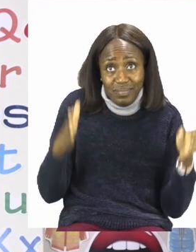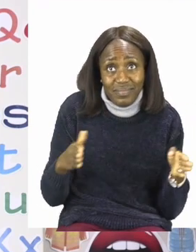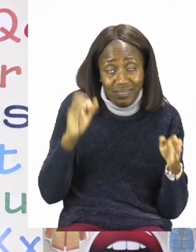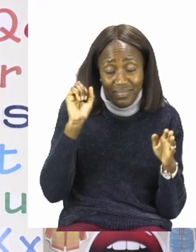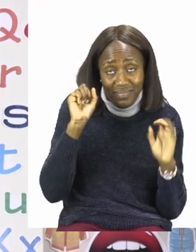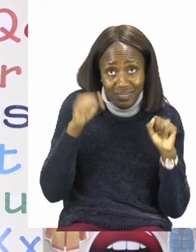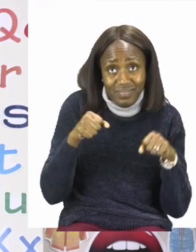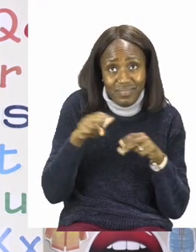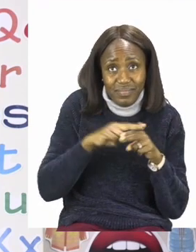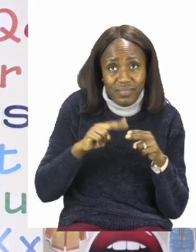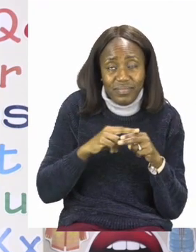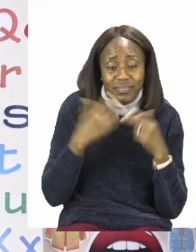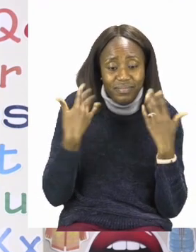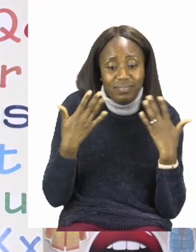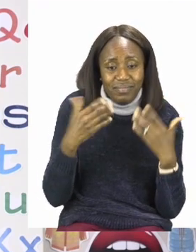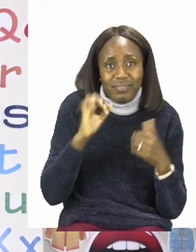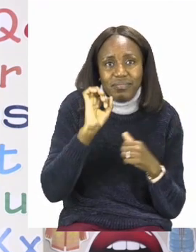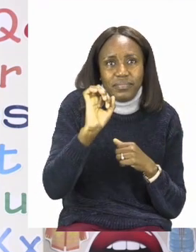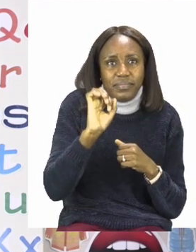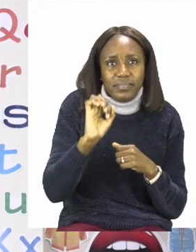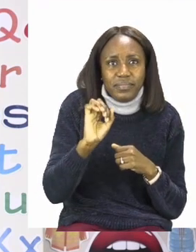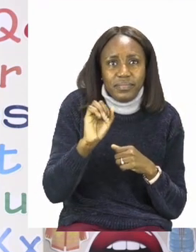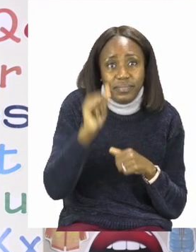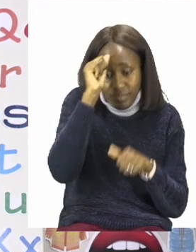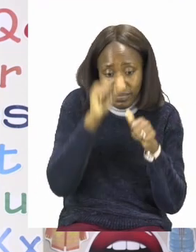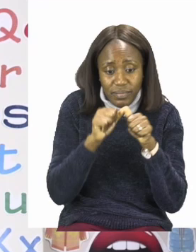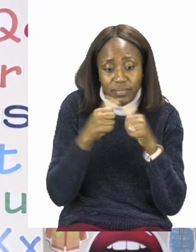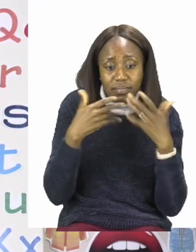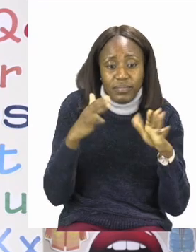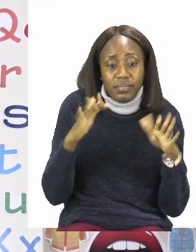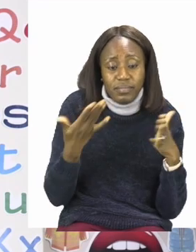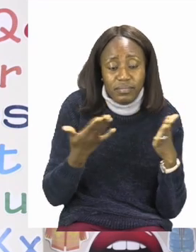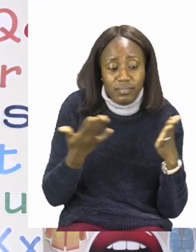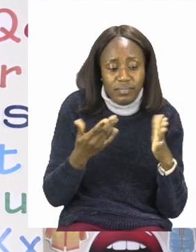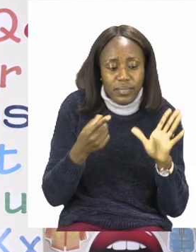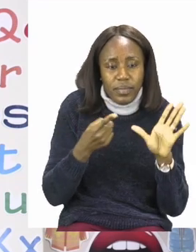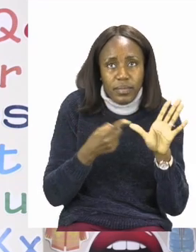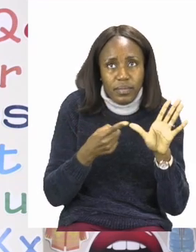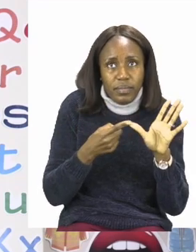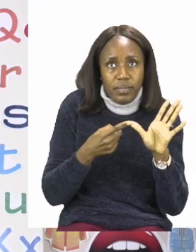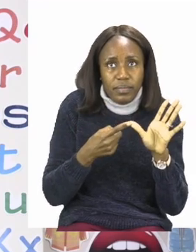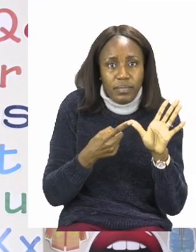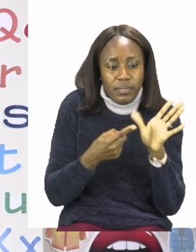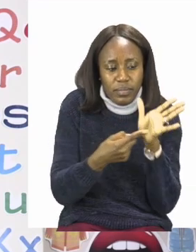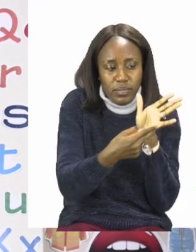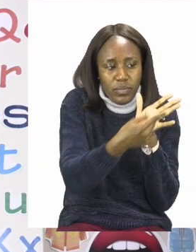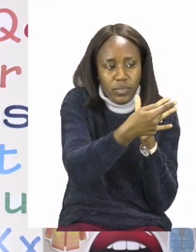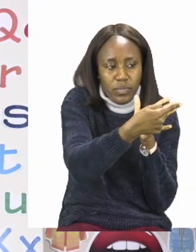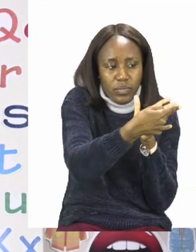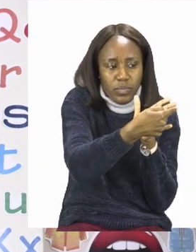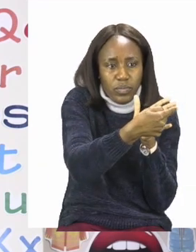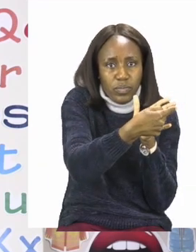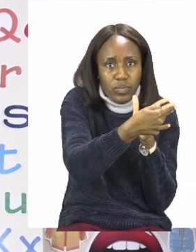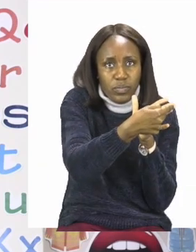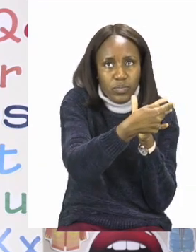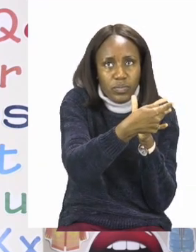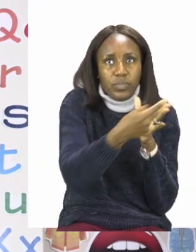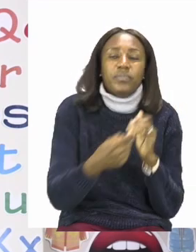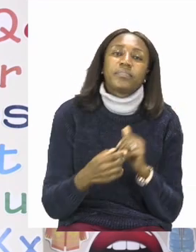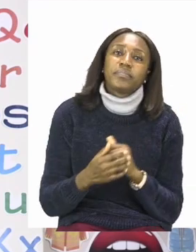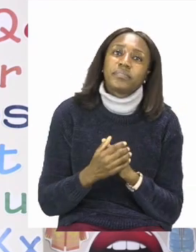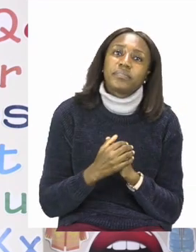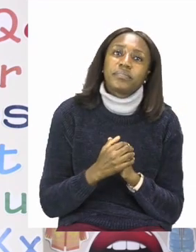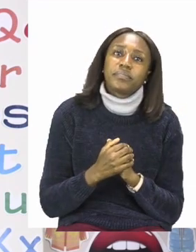hand span as well. Remember, we measure from our thumb to our longest finger